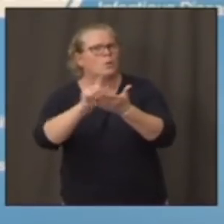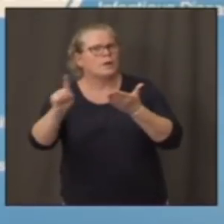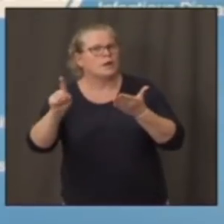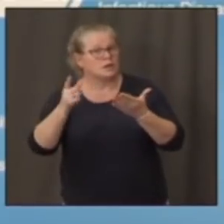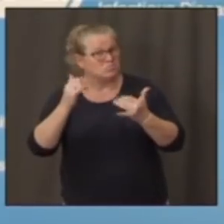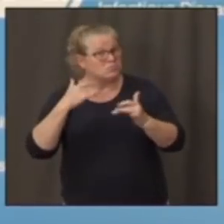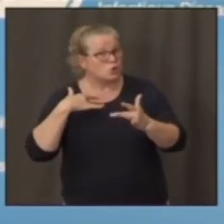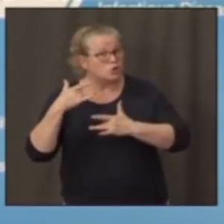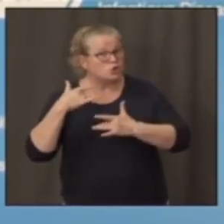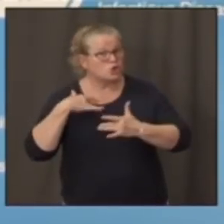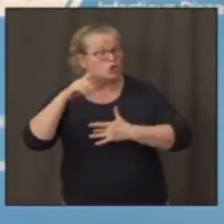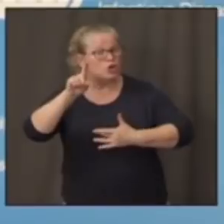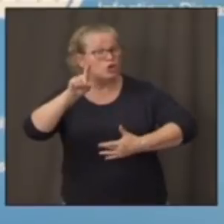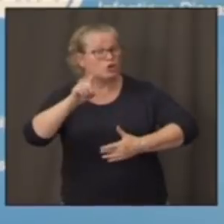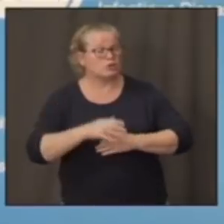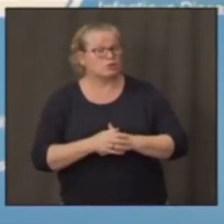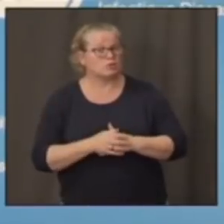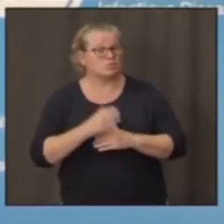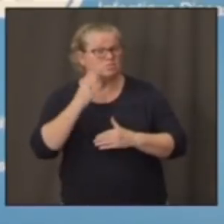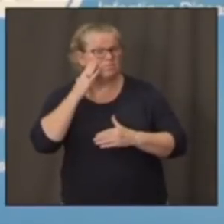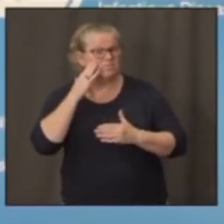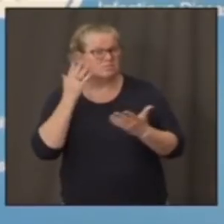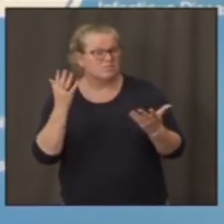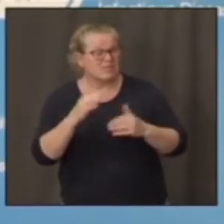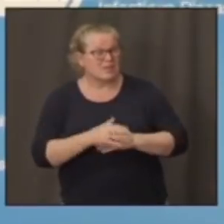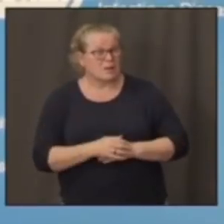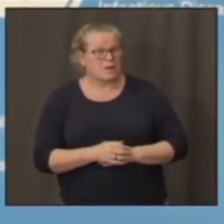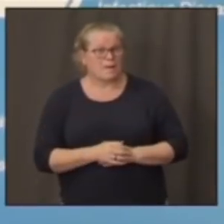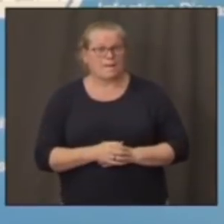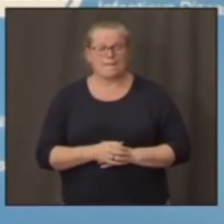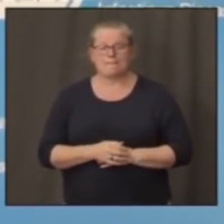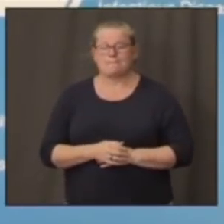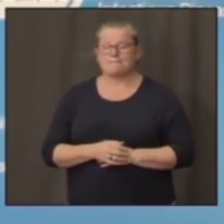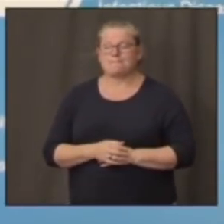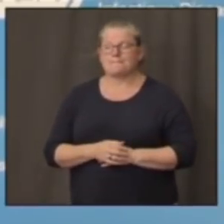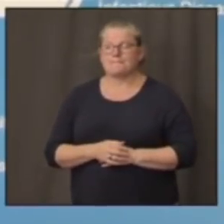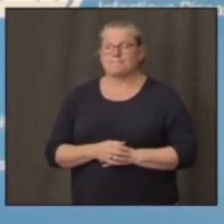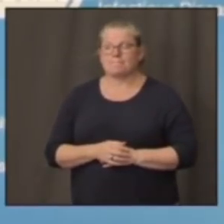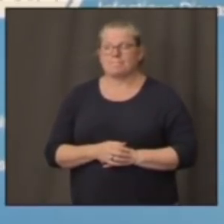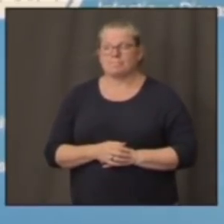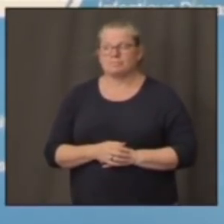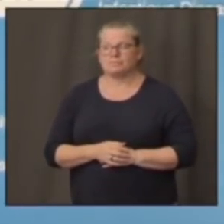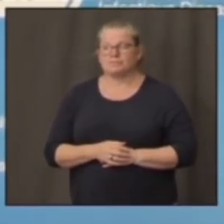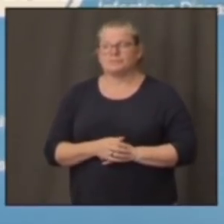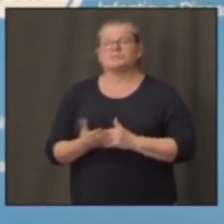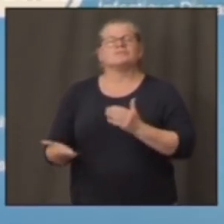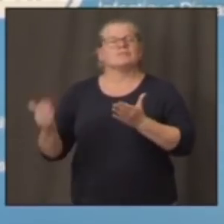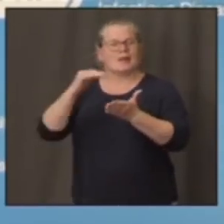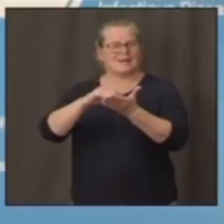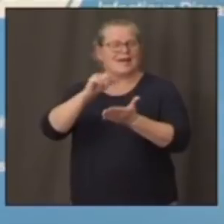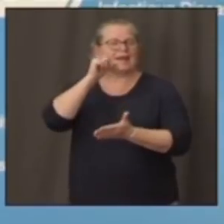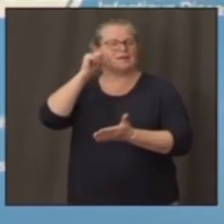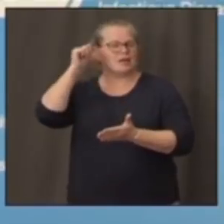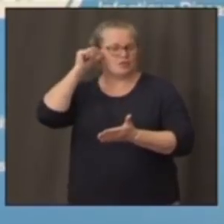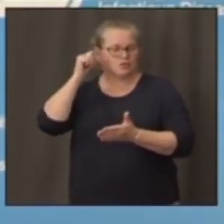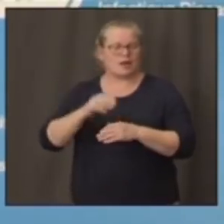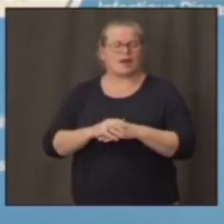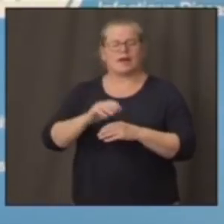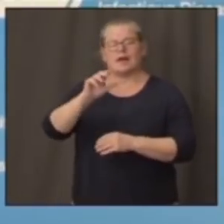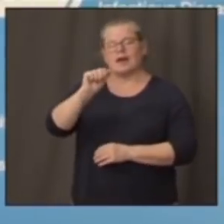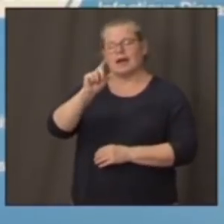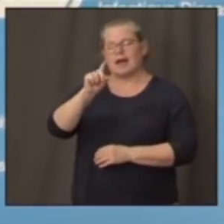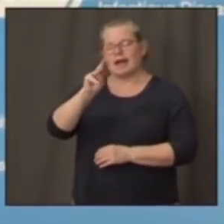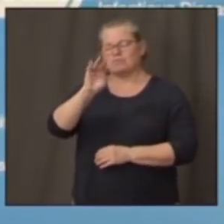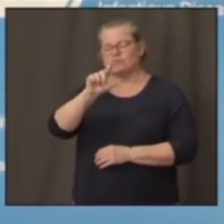So it makes it tougher to, you know. Well, Admiral Giroir again addressed that yesterday, that it is